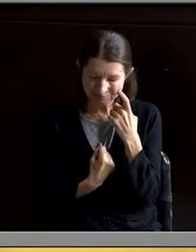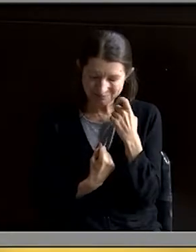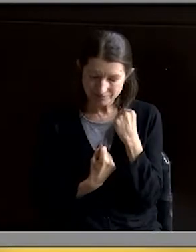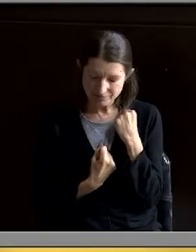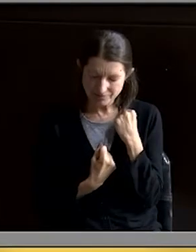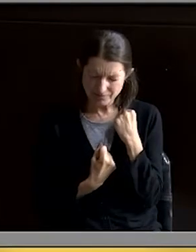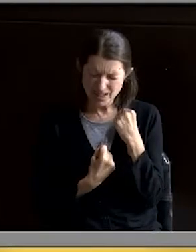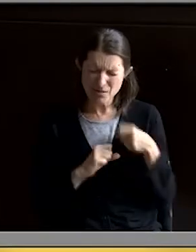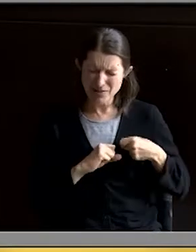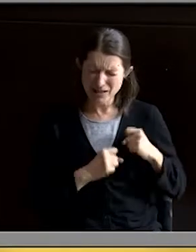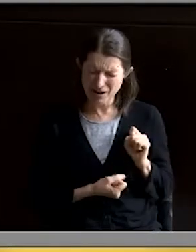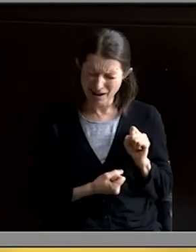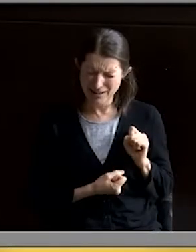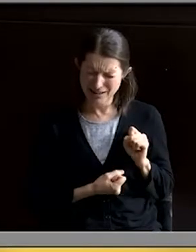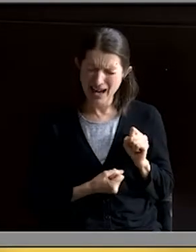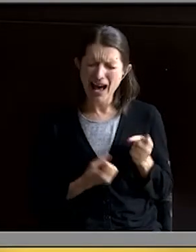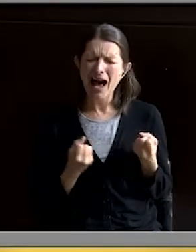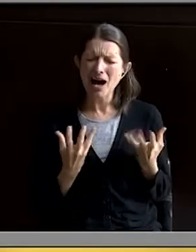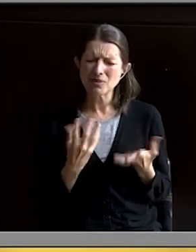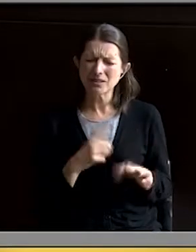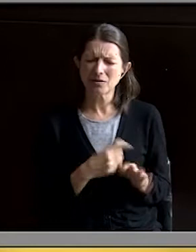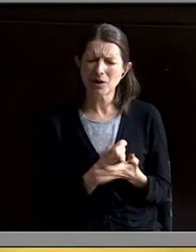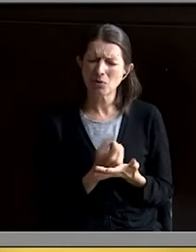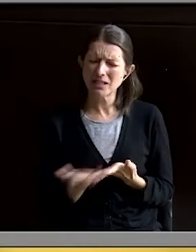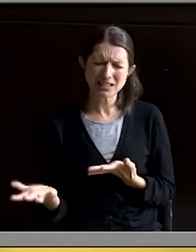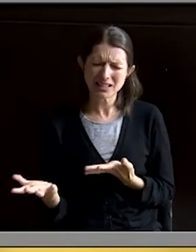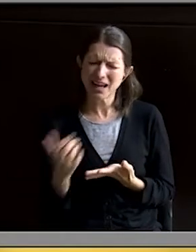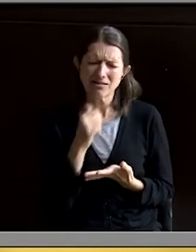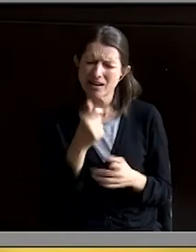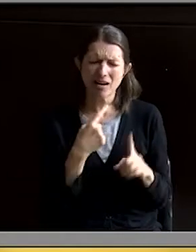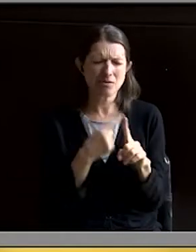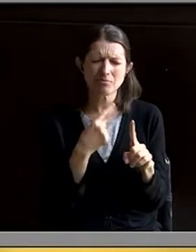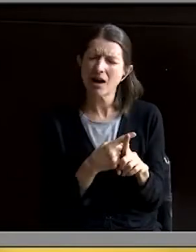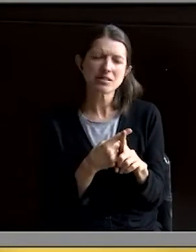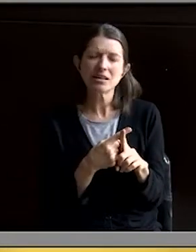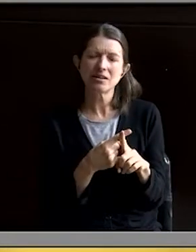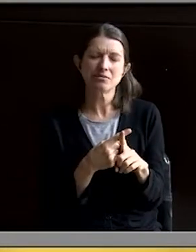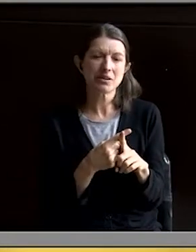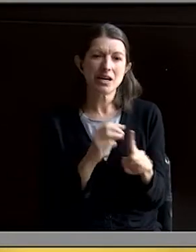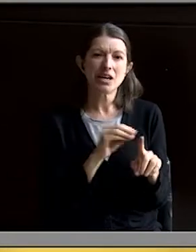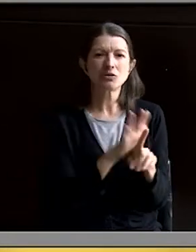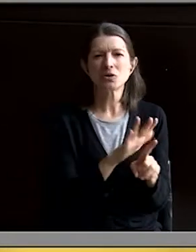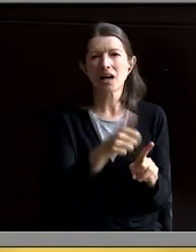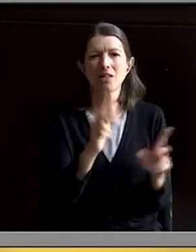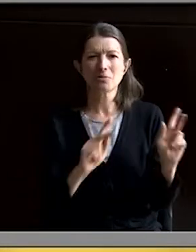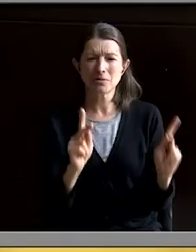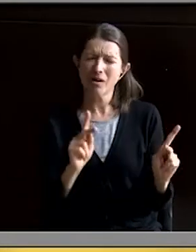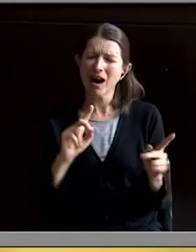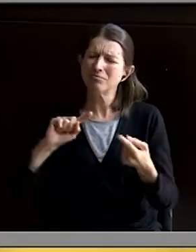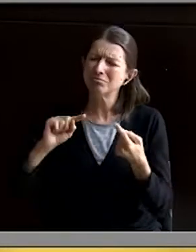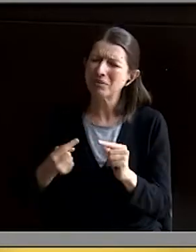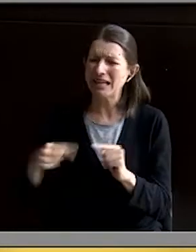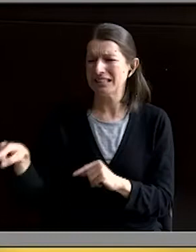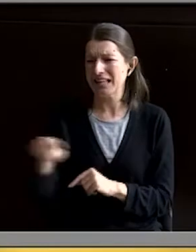It truly breaks my heart that for a period of time in my life, I was not a positive force in other people's. It pains me to think that I brought down others